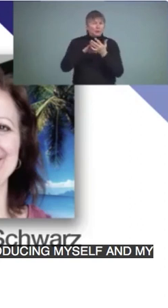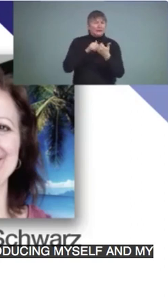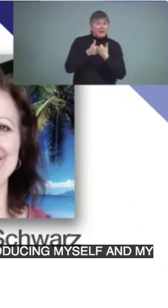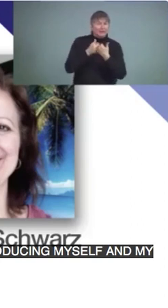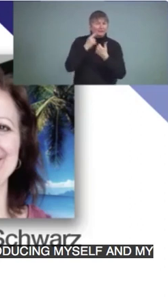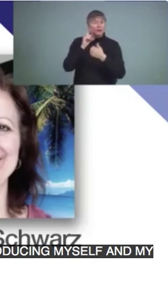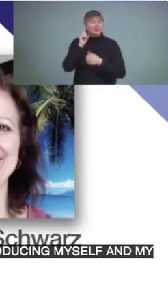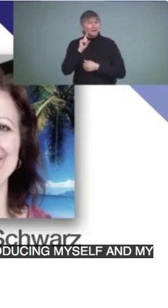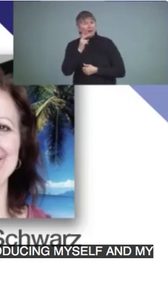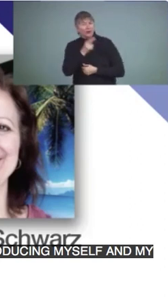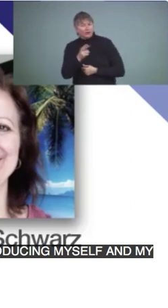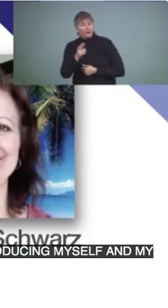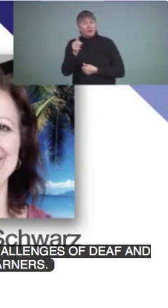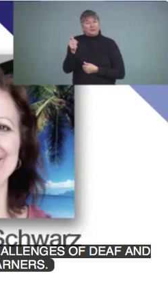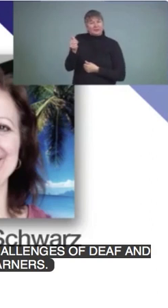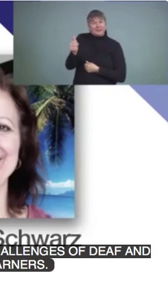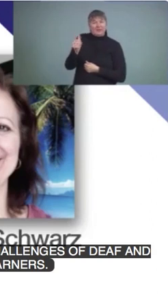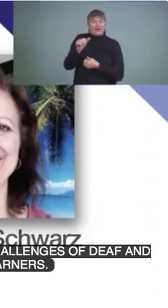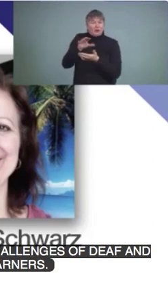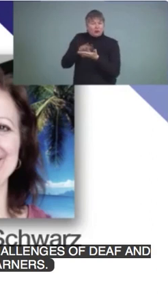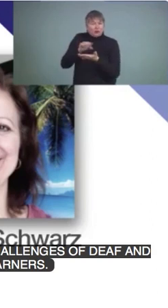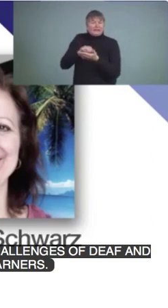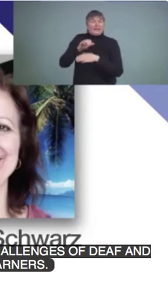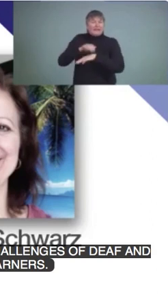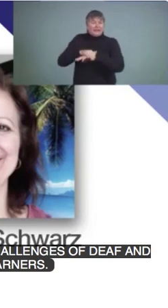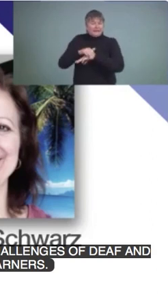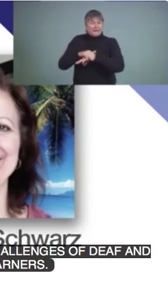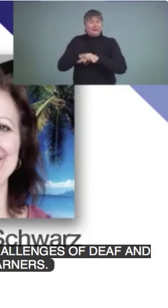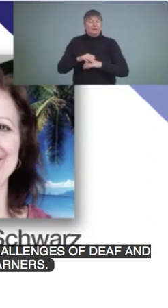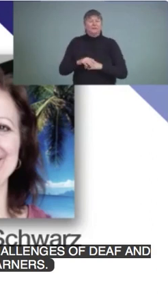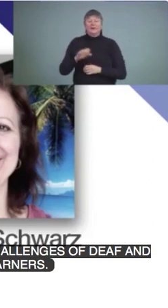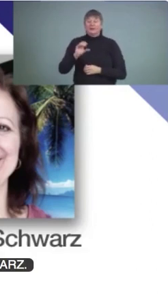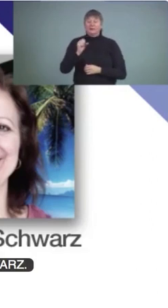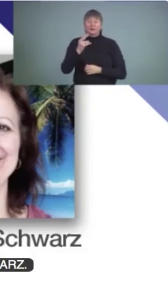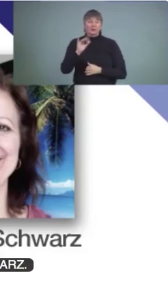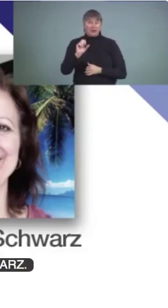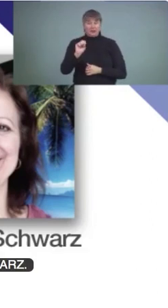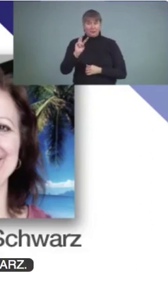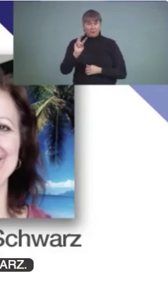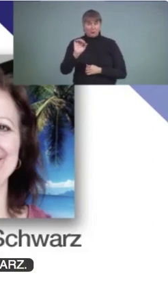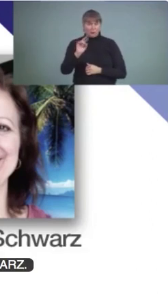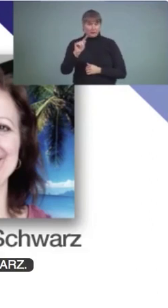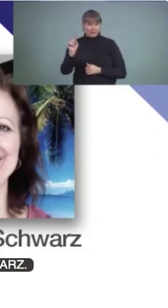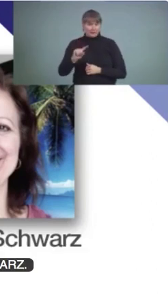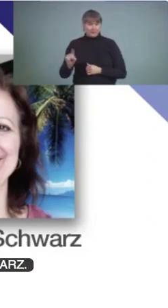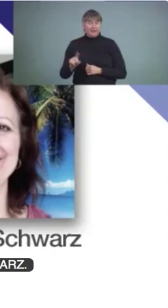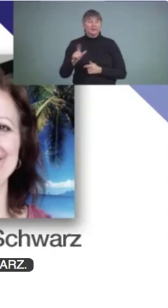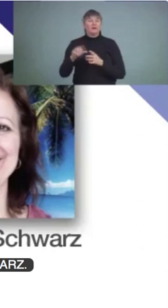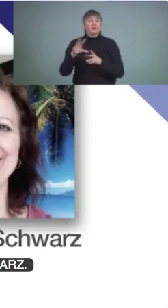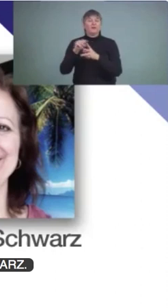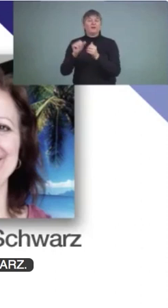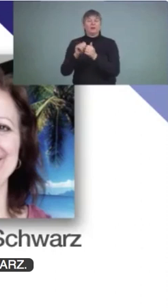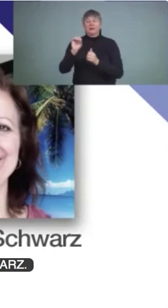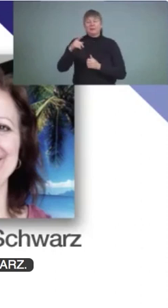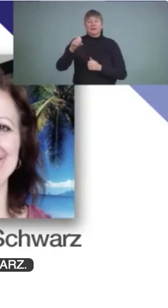And I'd like to introduce Shelley Schwartz. She's an ESL consultant on the inclusive learning team with Edmonton Public